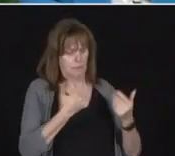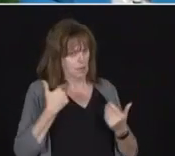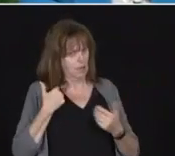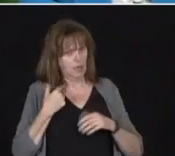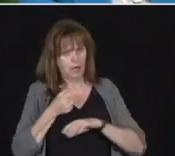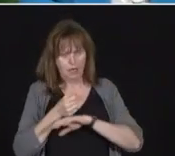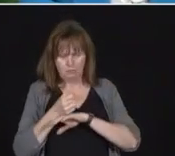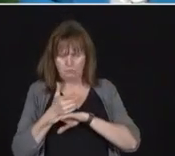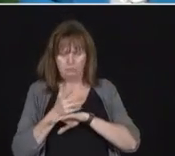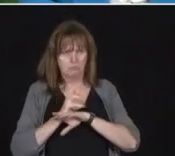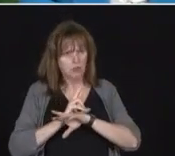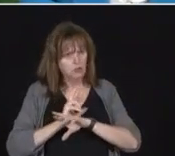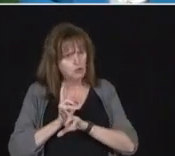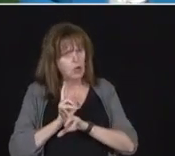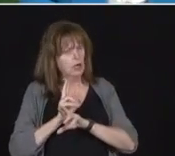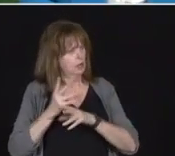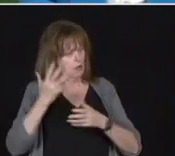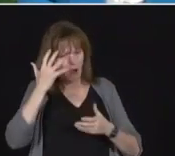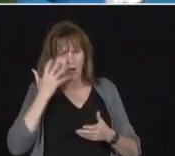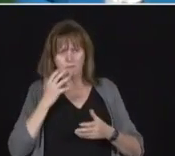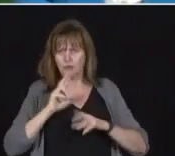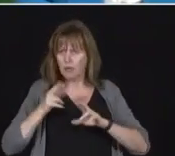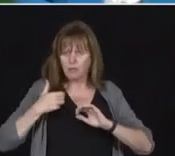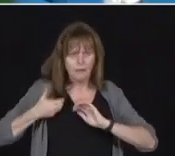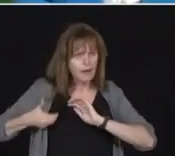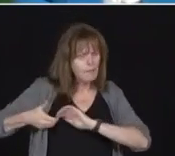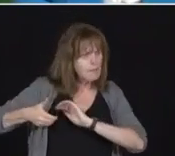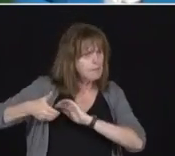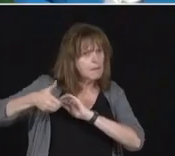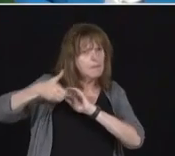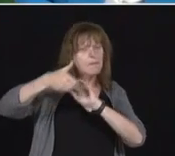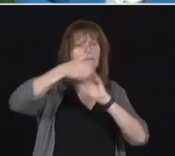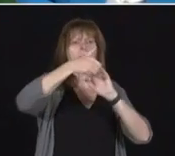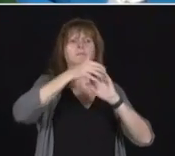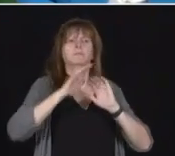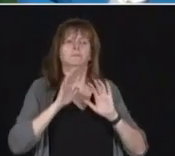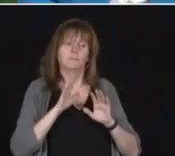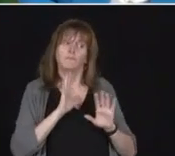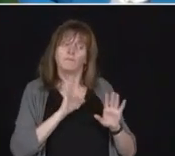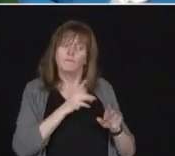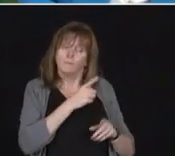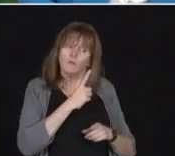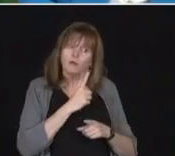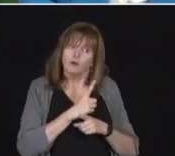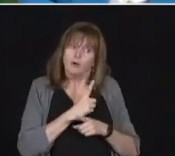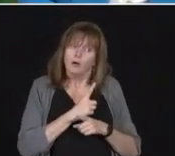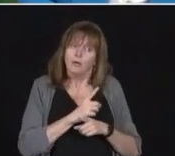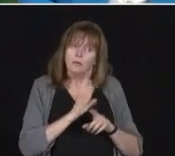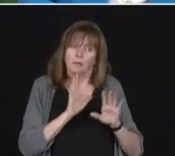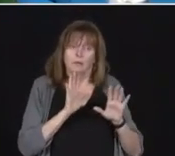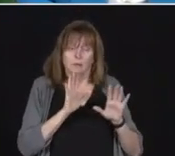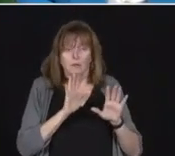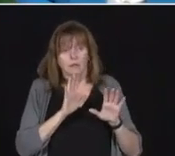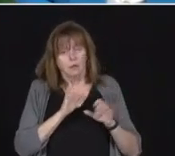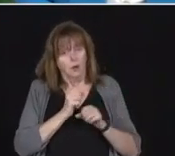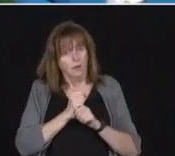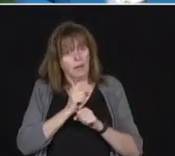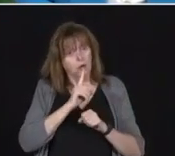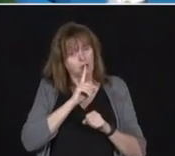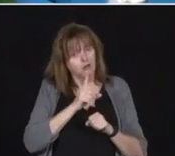with the long-term care homes in question. And you are correct in that we do want to return to procedures